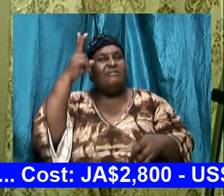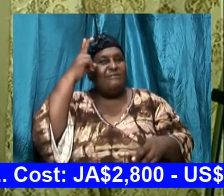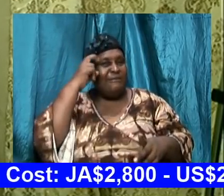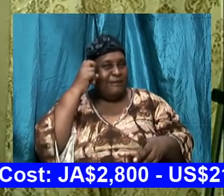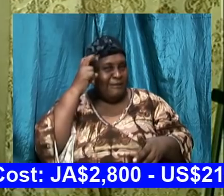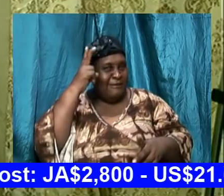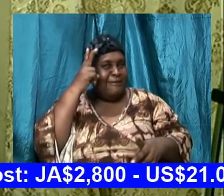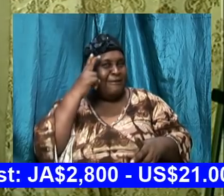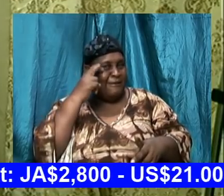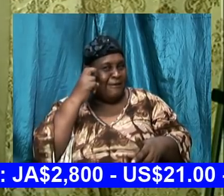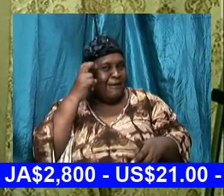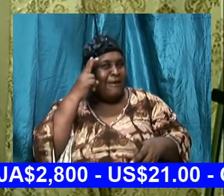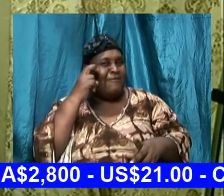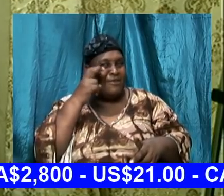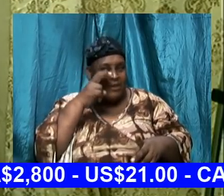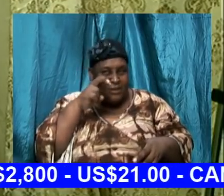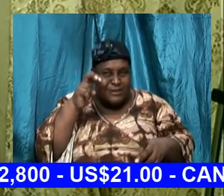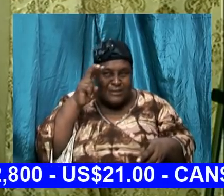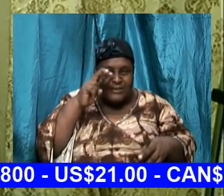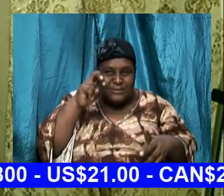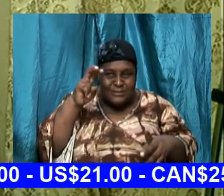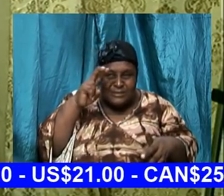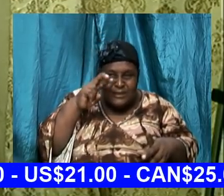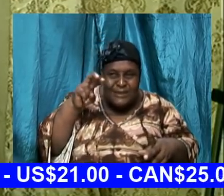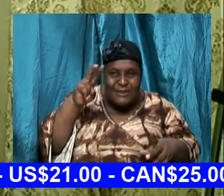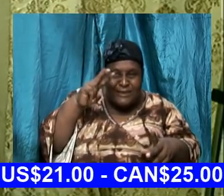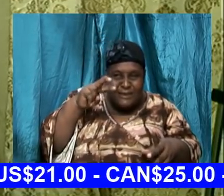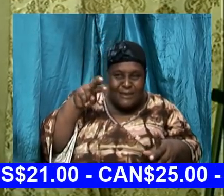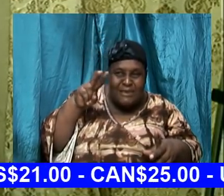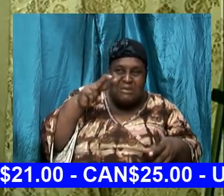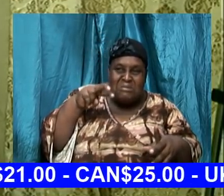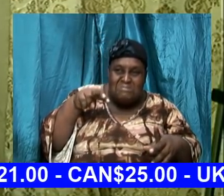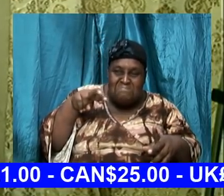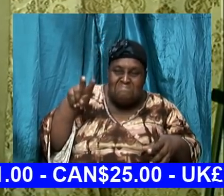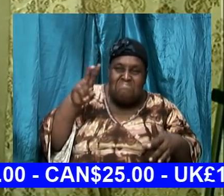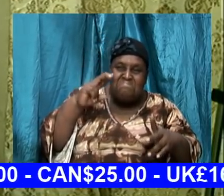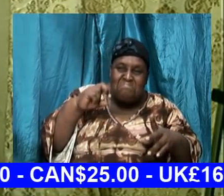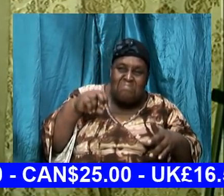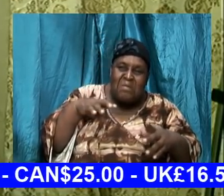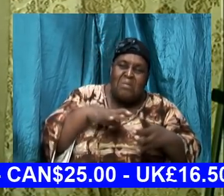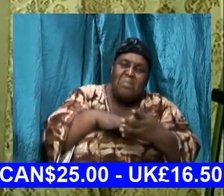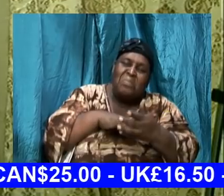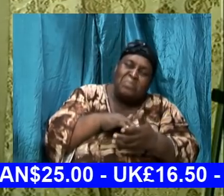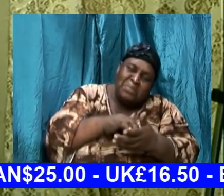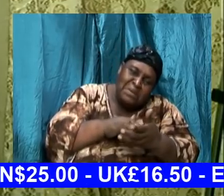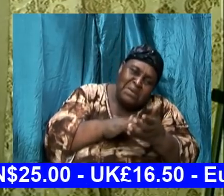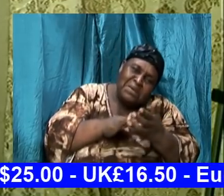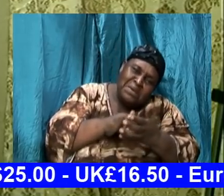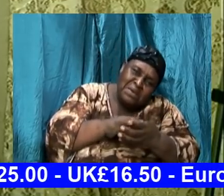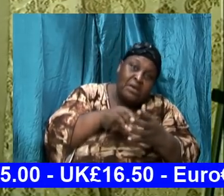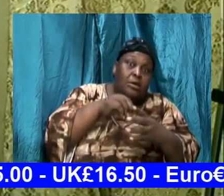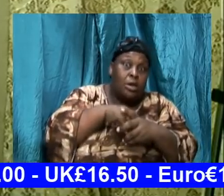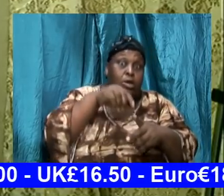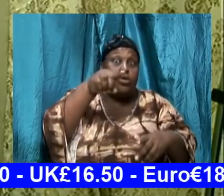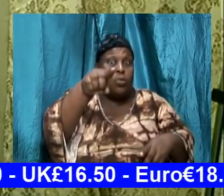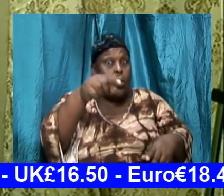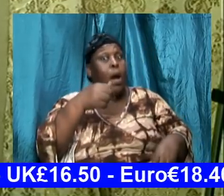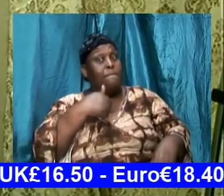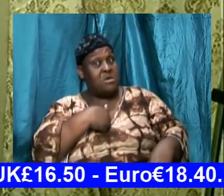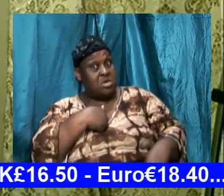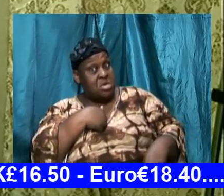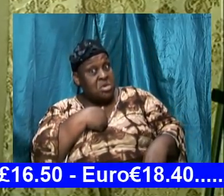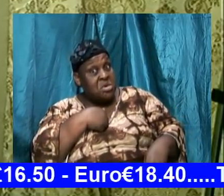a breakdown until he sees a weakening until he